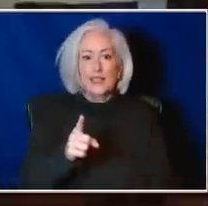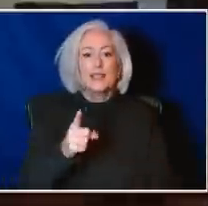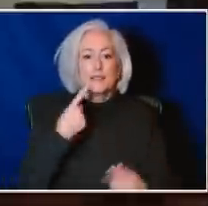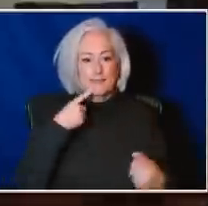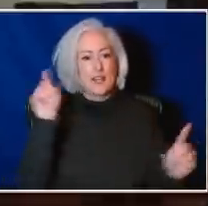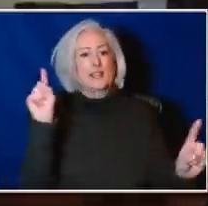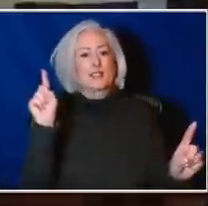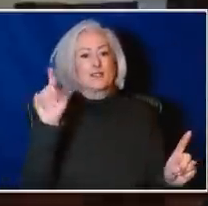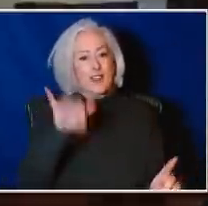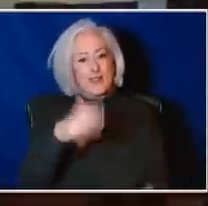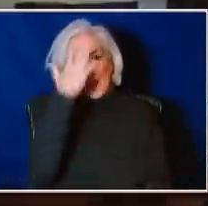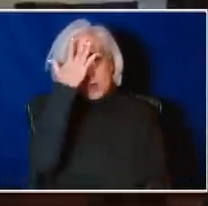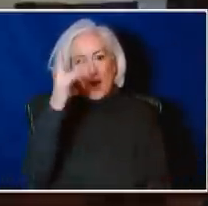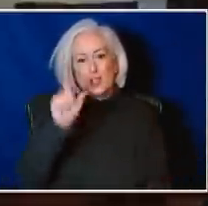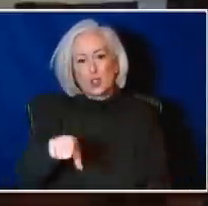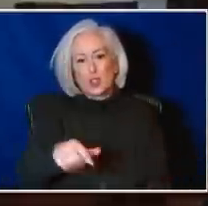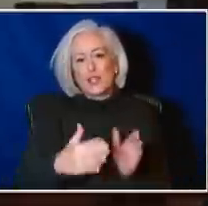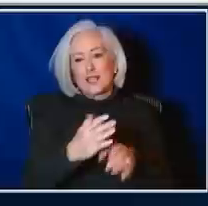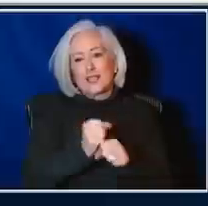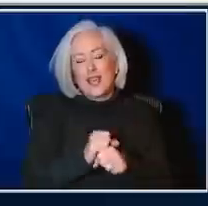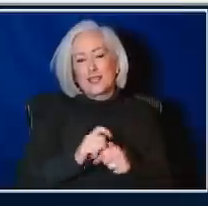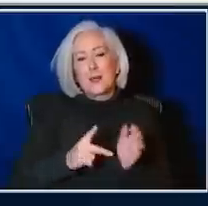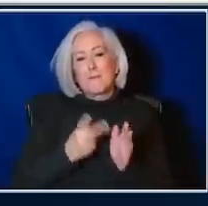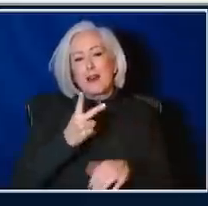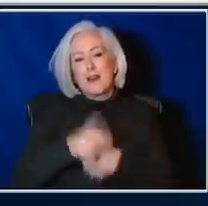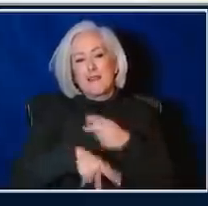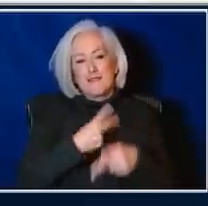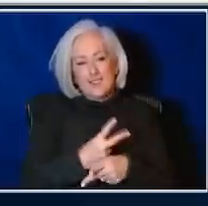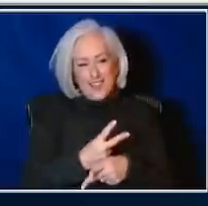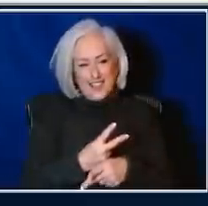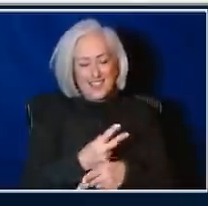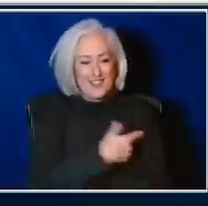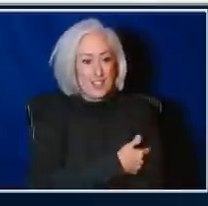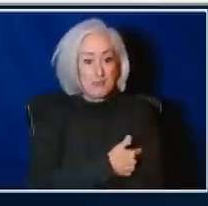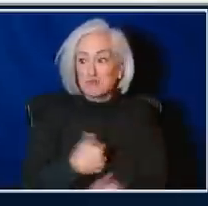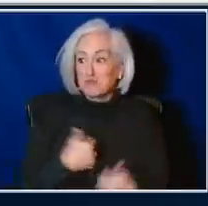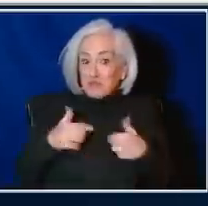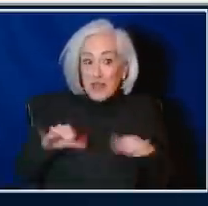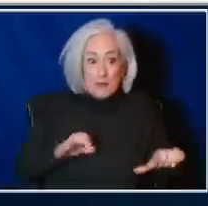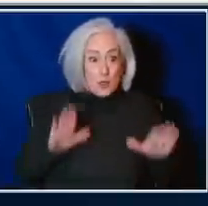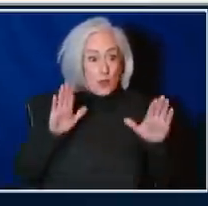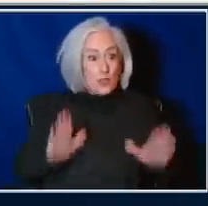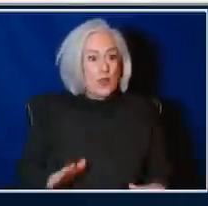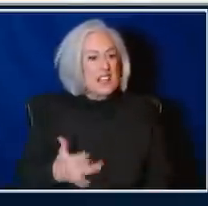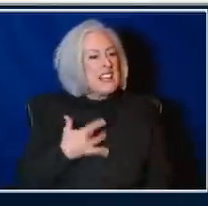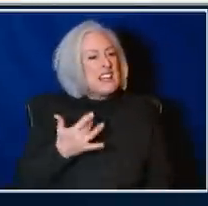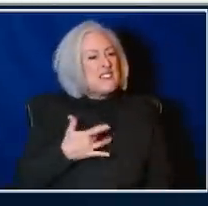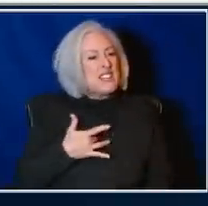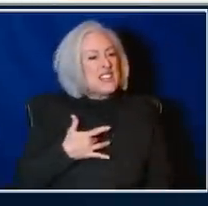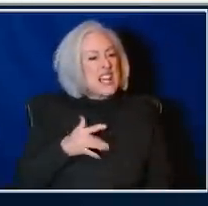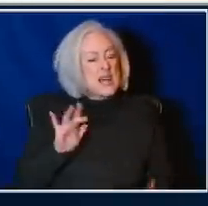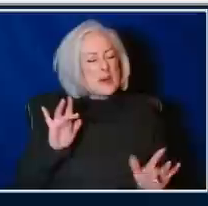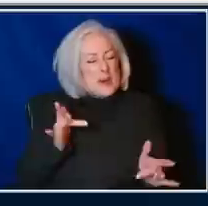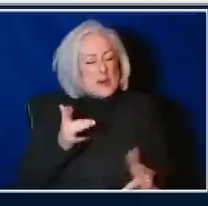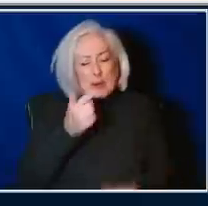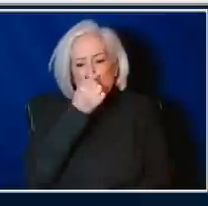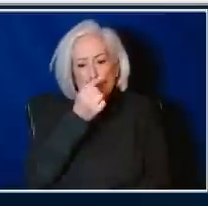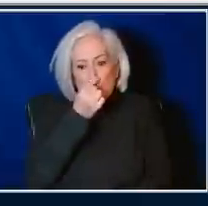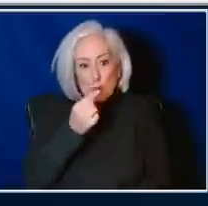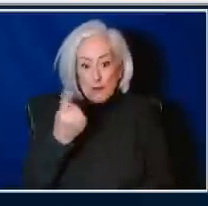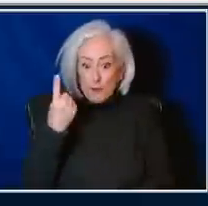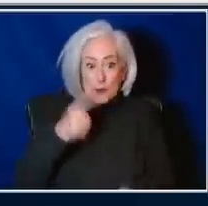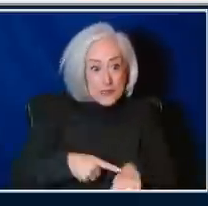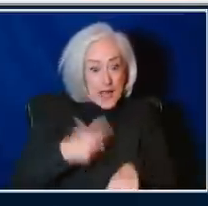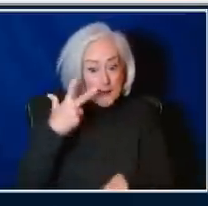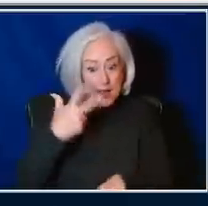booster. You know, just to say, I've done great. You I felt like I had a mild cold, the first one in three years, by the way. And I did not